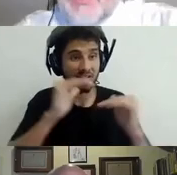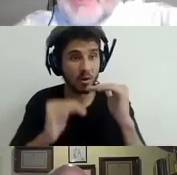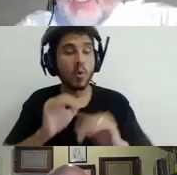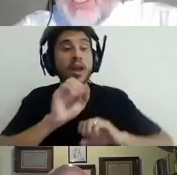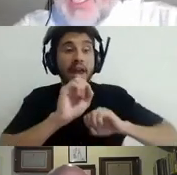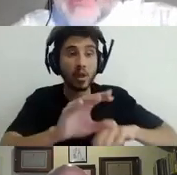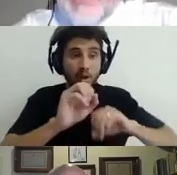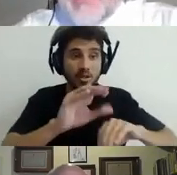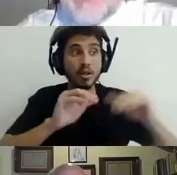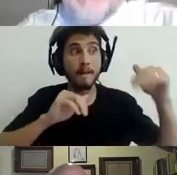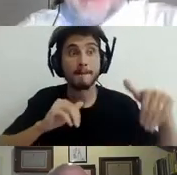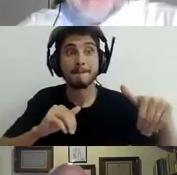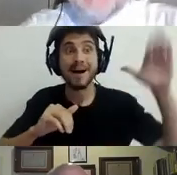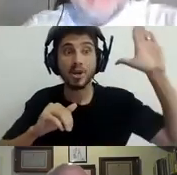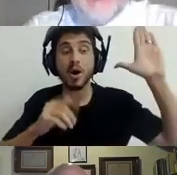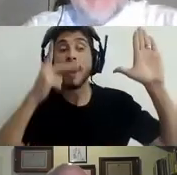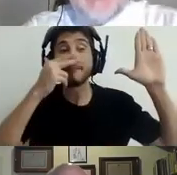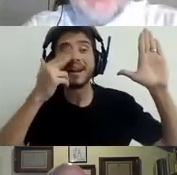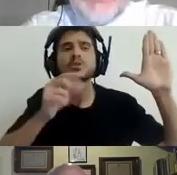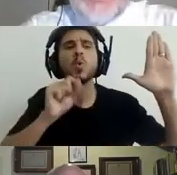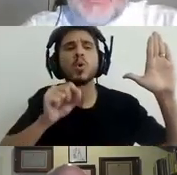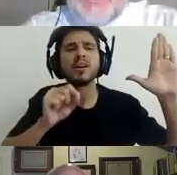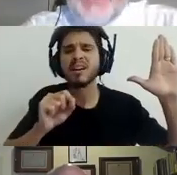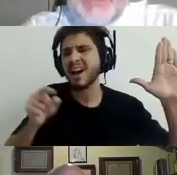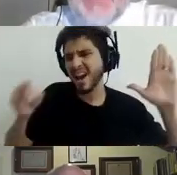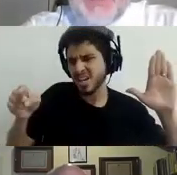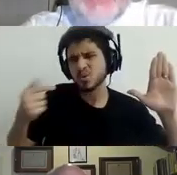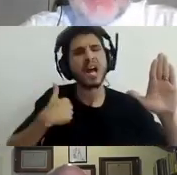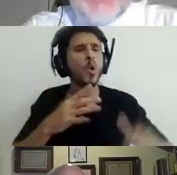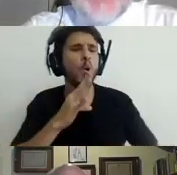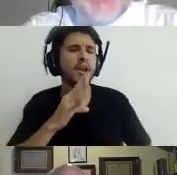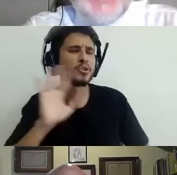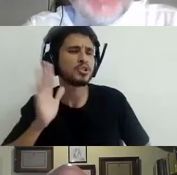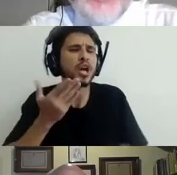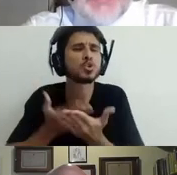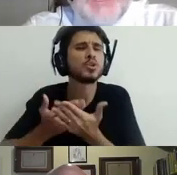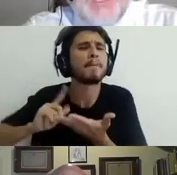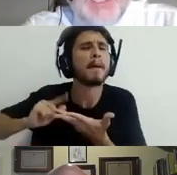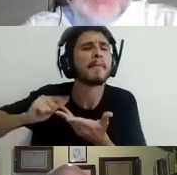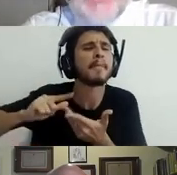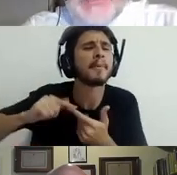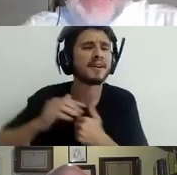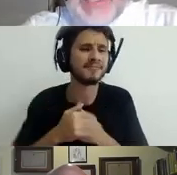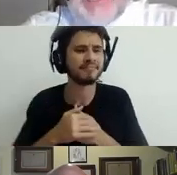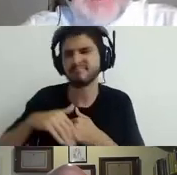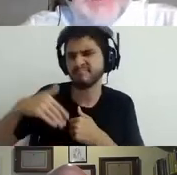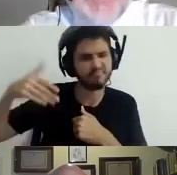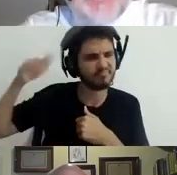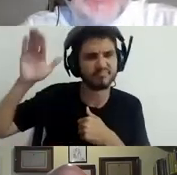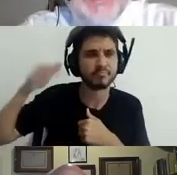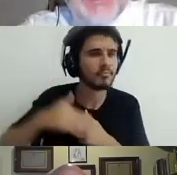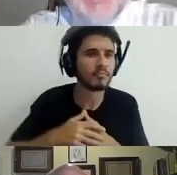population and the severity with which the pandemic has hit that country. And so I'm back